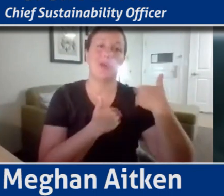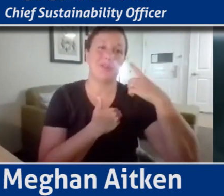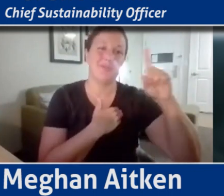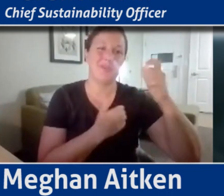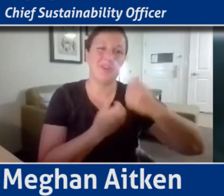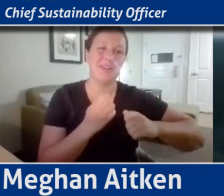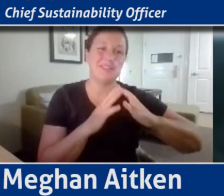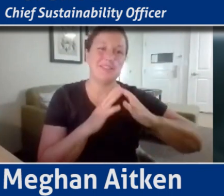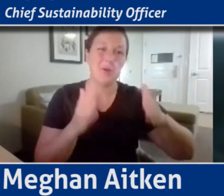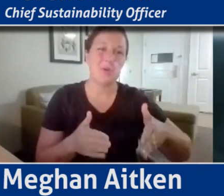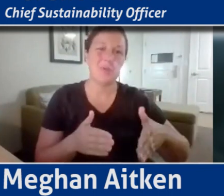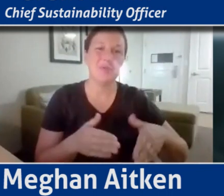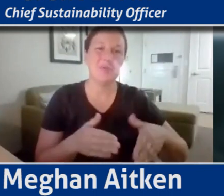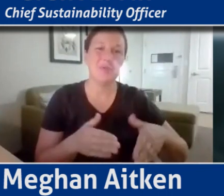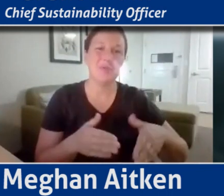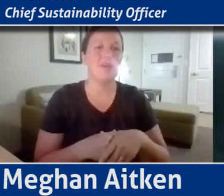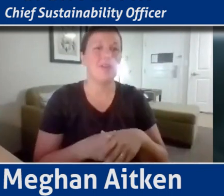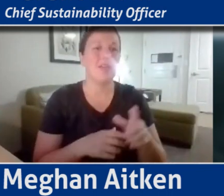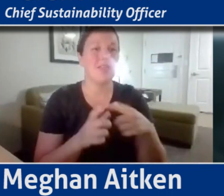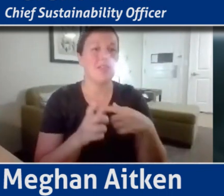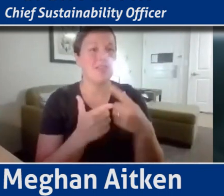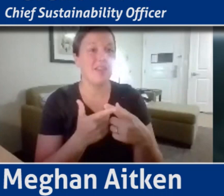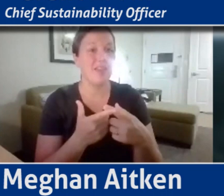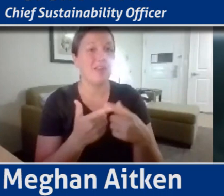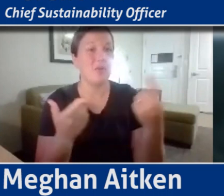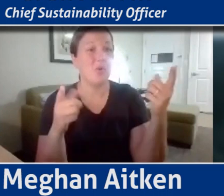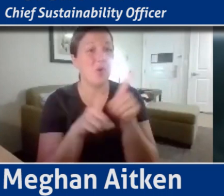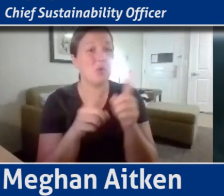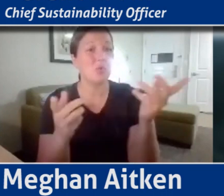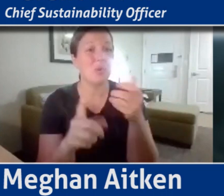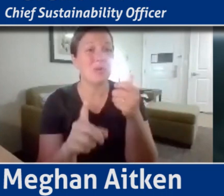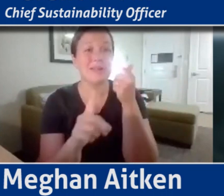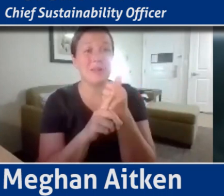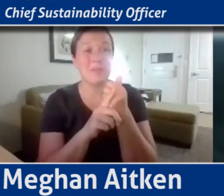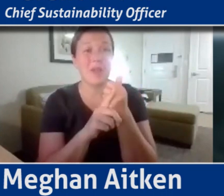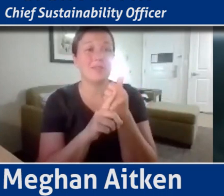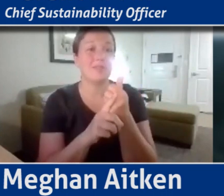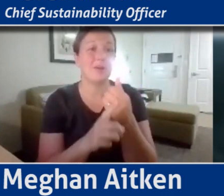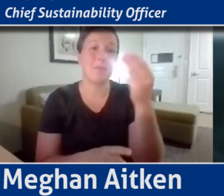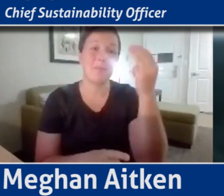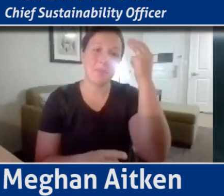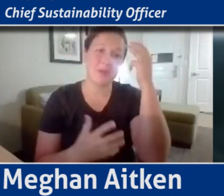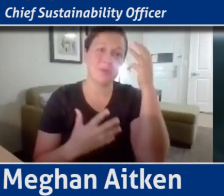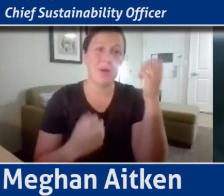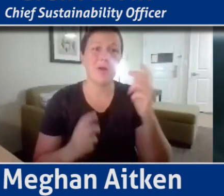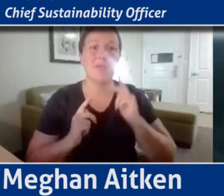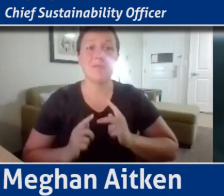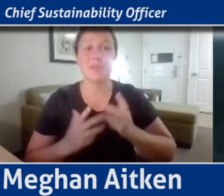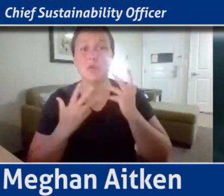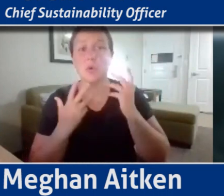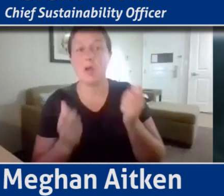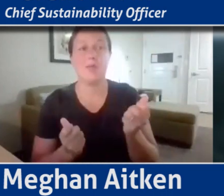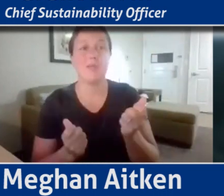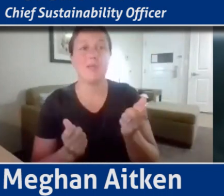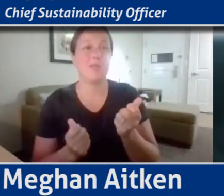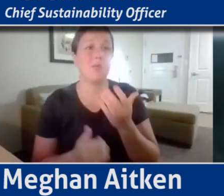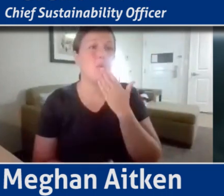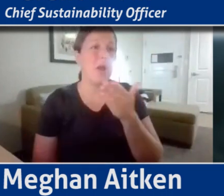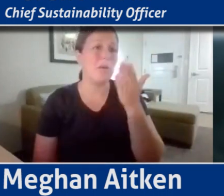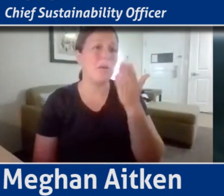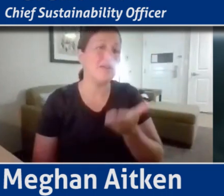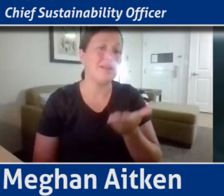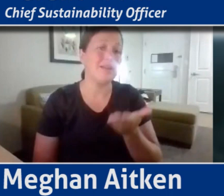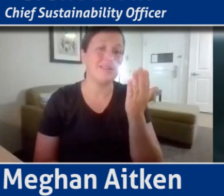impacts on people's mental and physical health and wellbeing. So all of a sudden kind of these various stressors that Rebecca